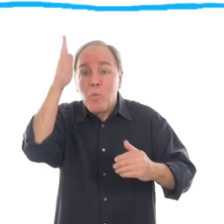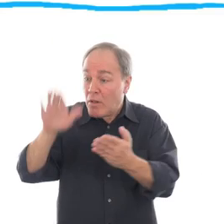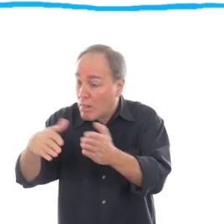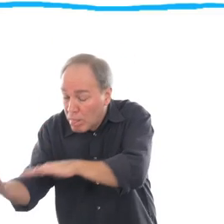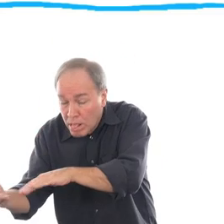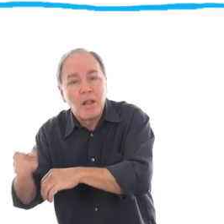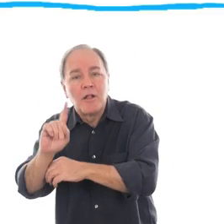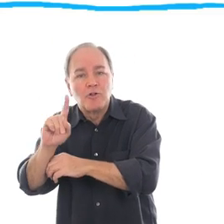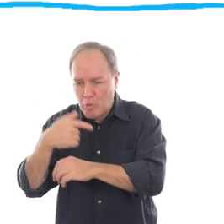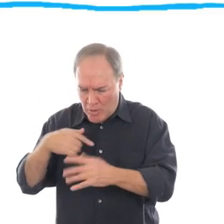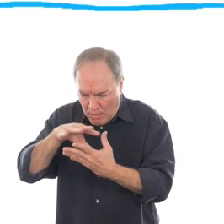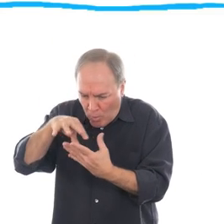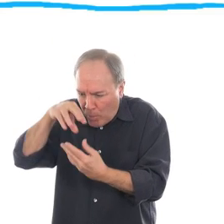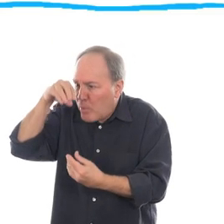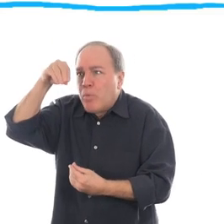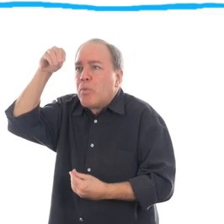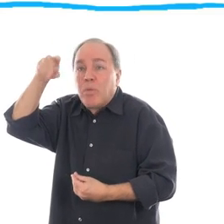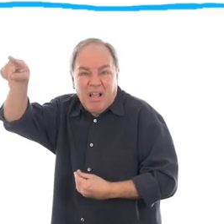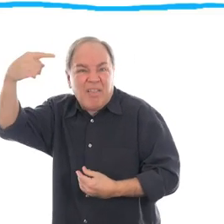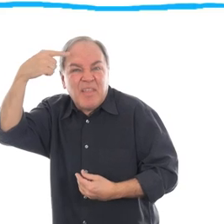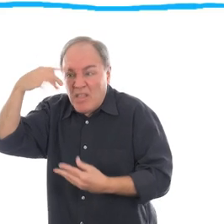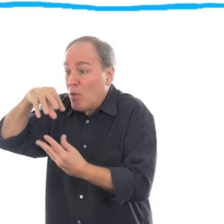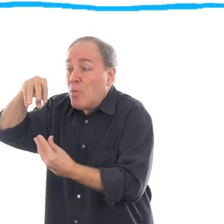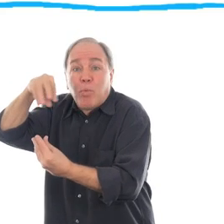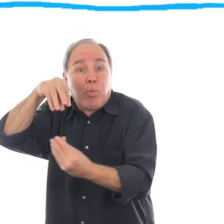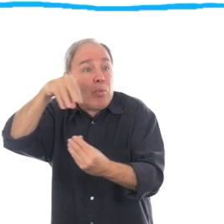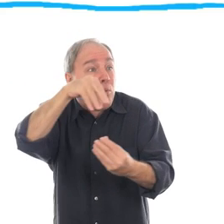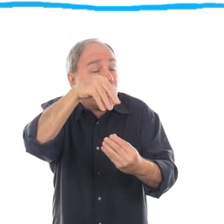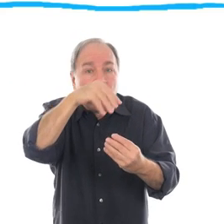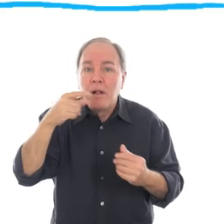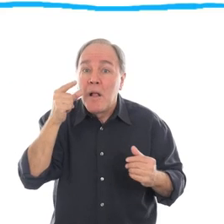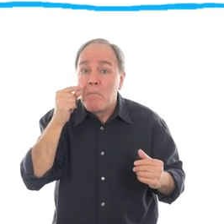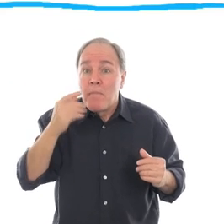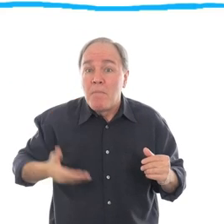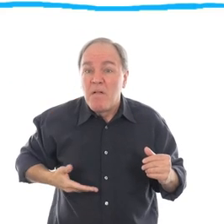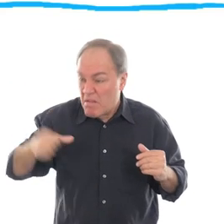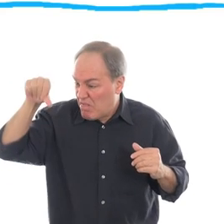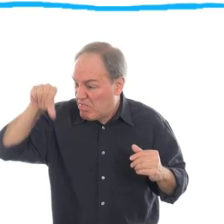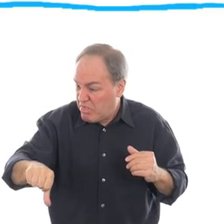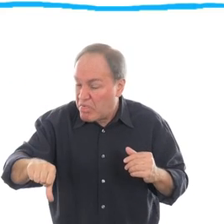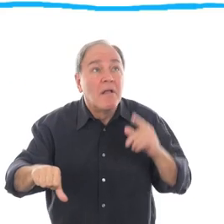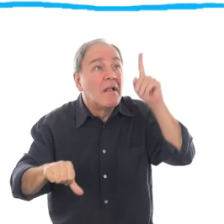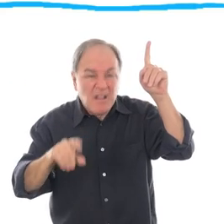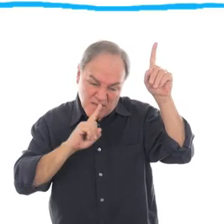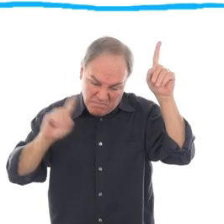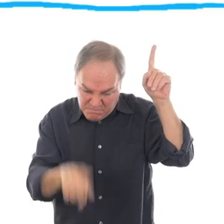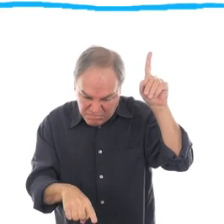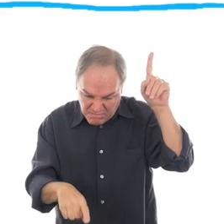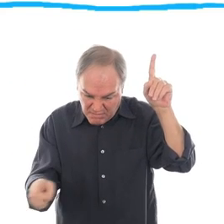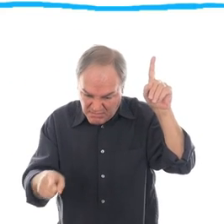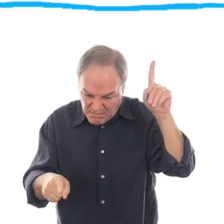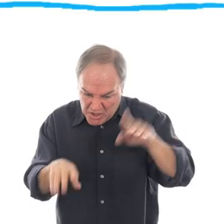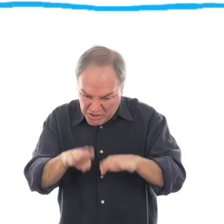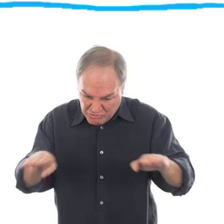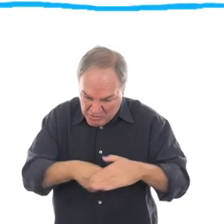ghosts. And that they are brought about as curses. When parents annoy their ancestral spirits, so as a result